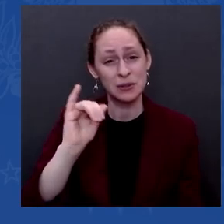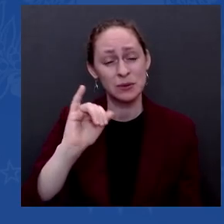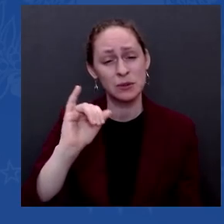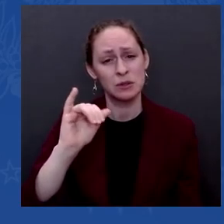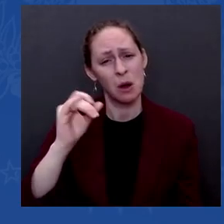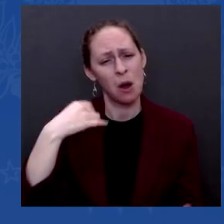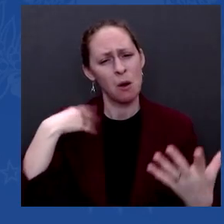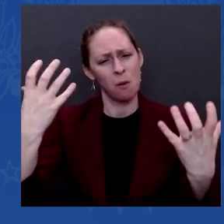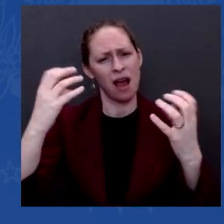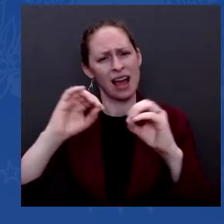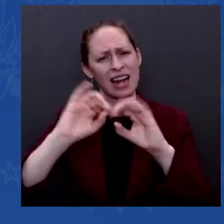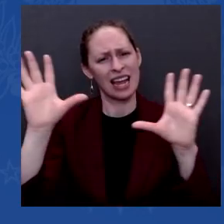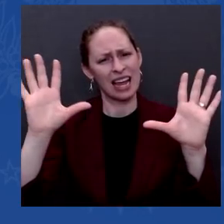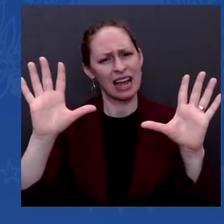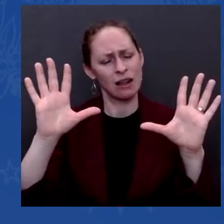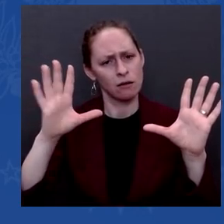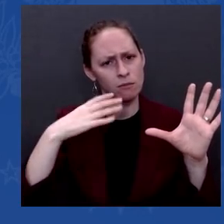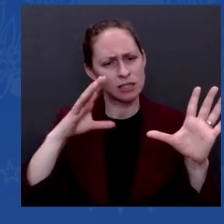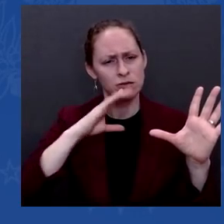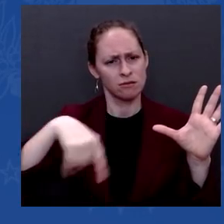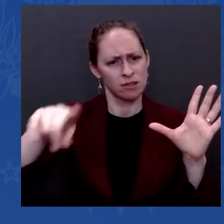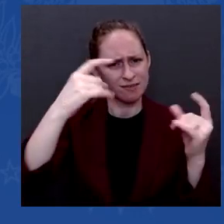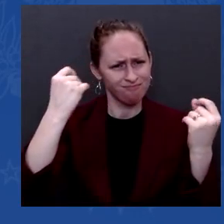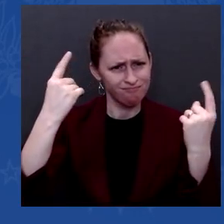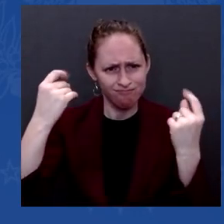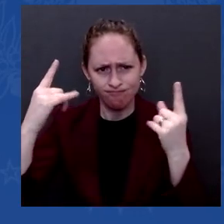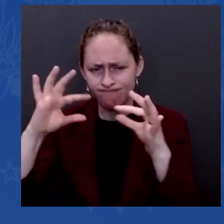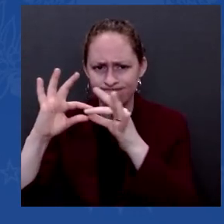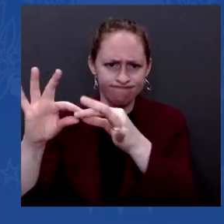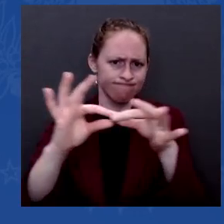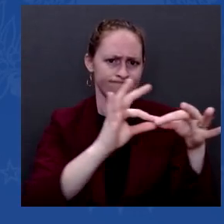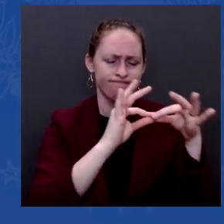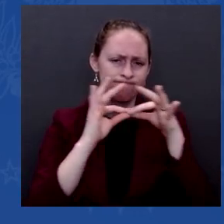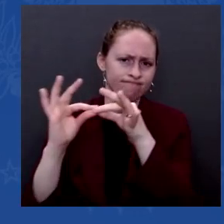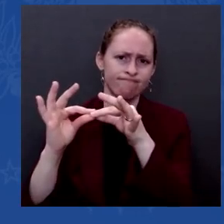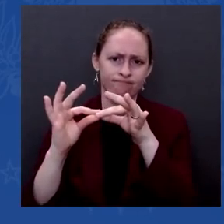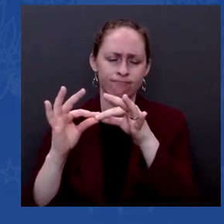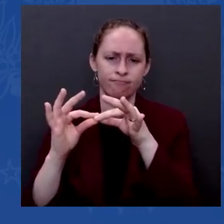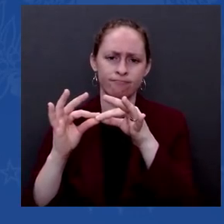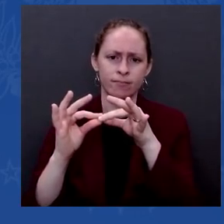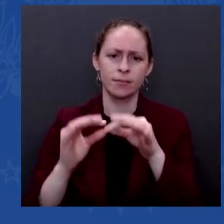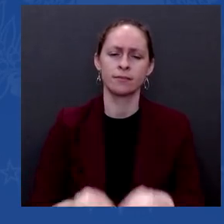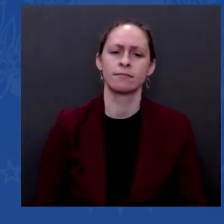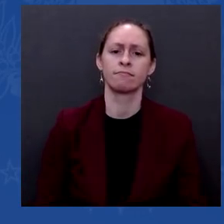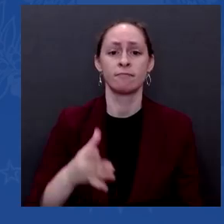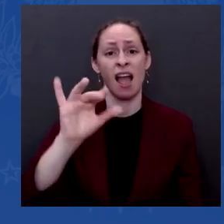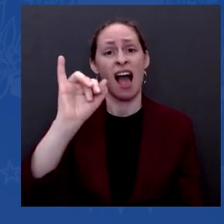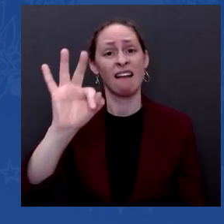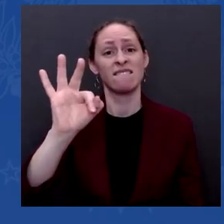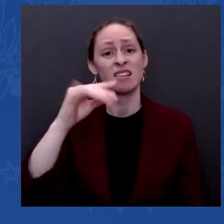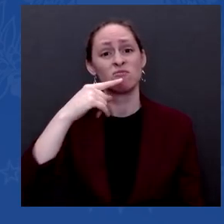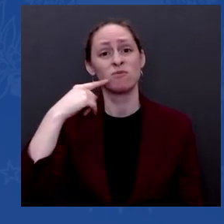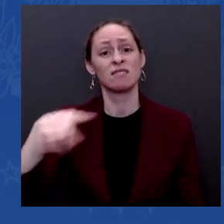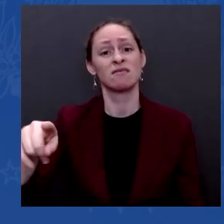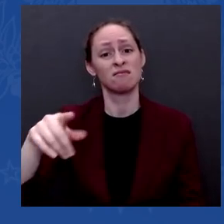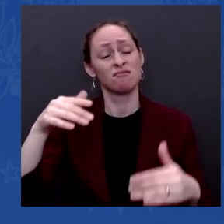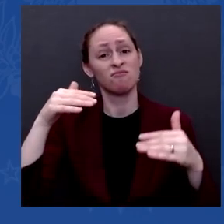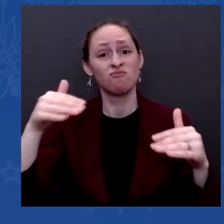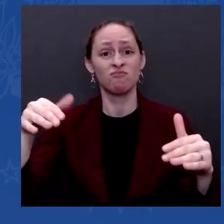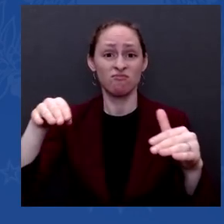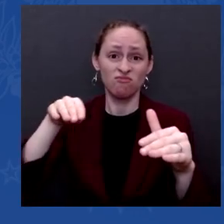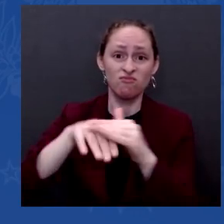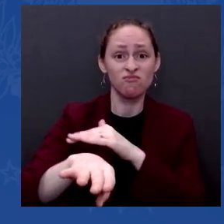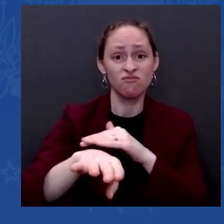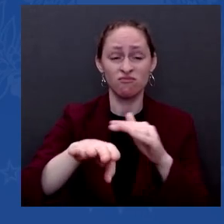Russian forces crossing the border, killing Ukrainian fighters, et cetera. I think that changes everything. But